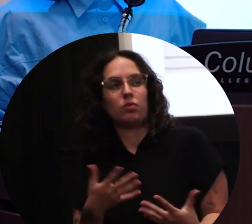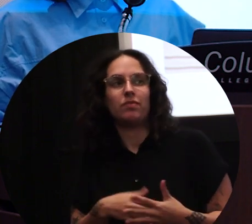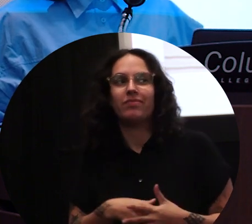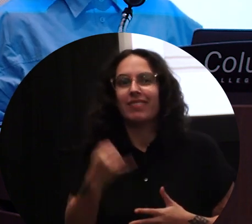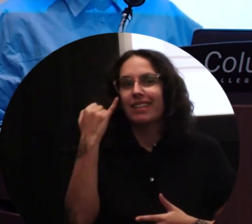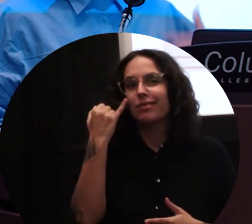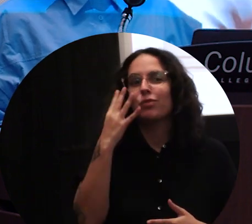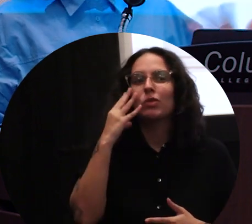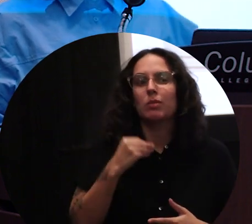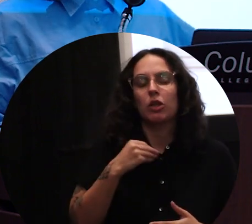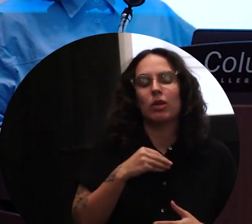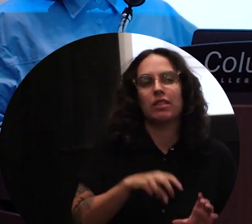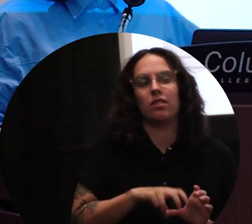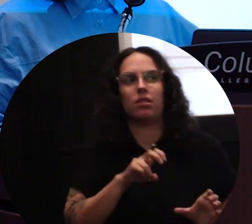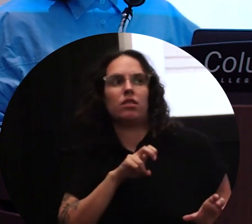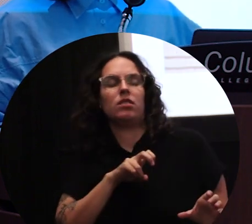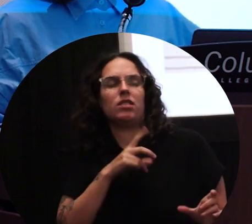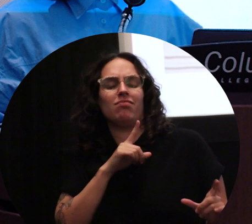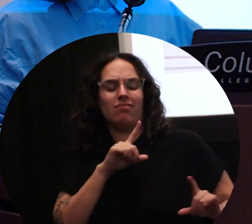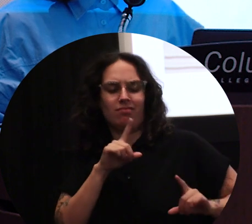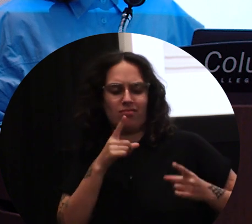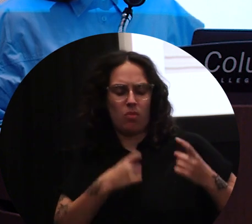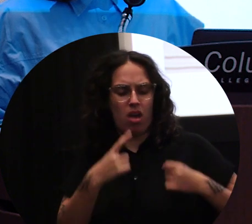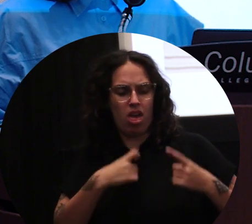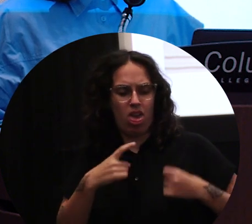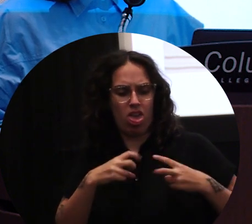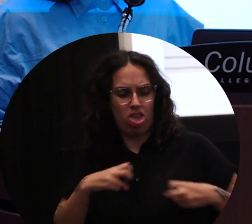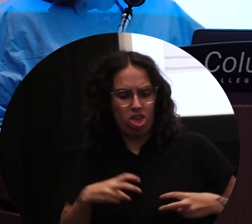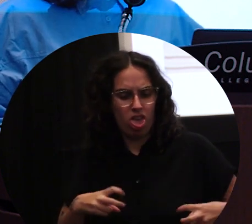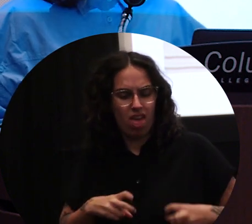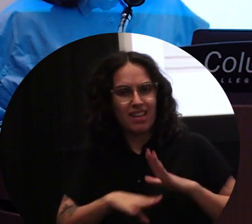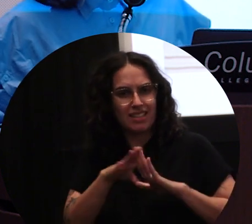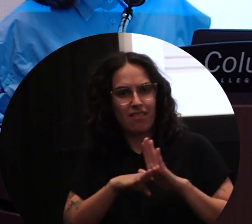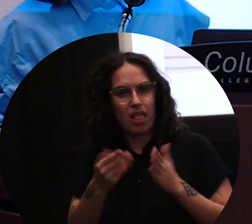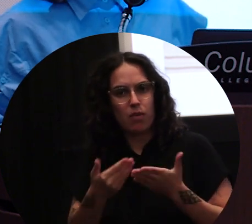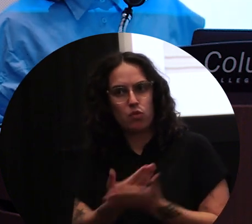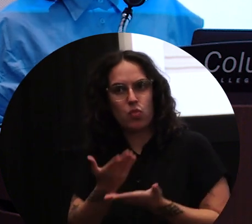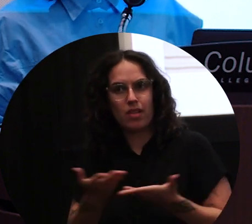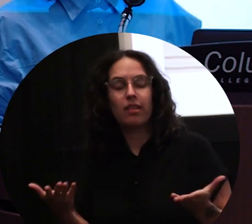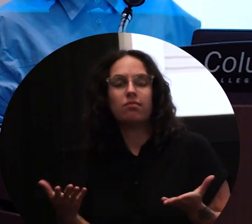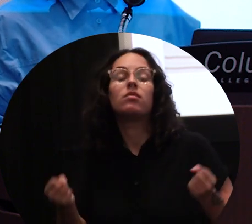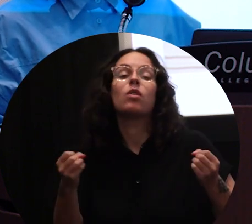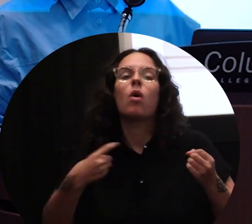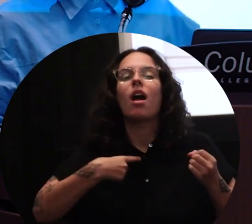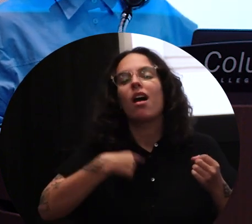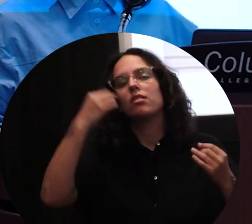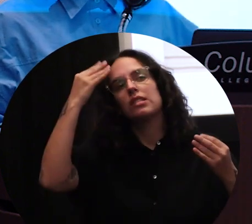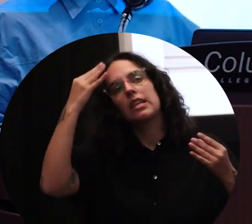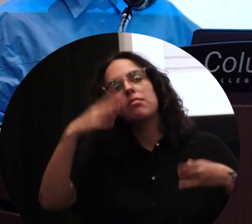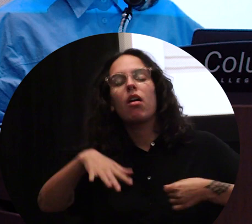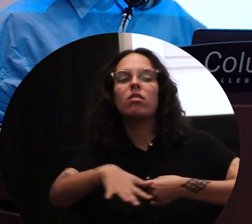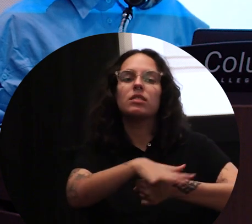you've had to request rebuild everything. So I was really thinking a lot about the space and the community at the